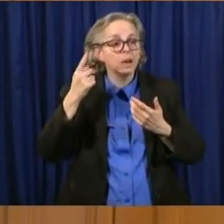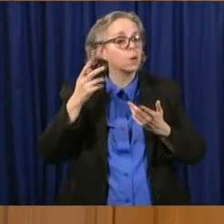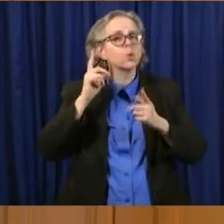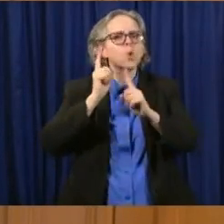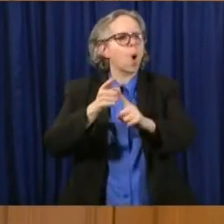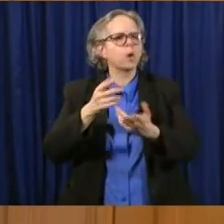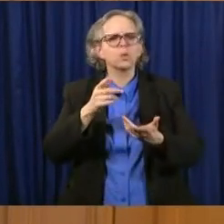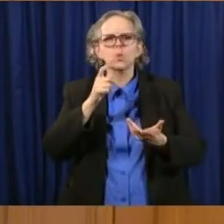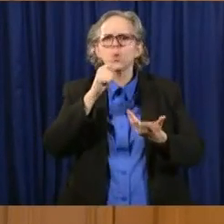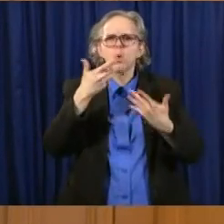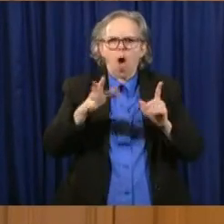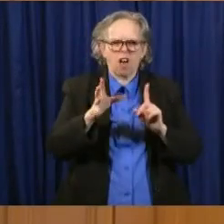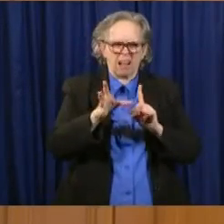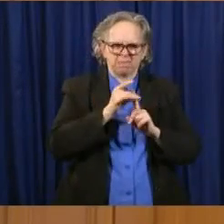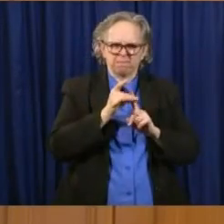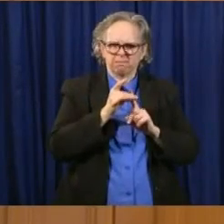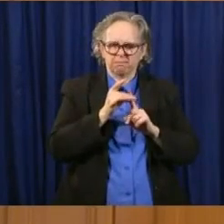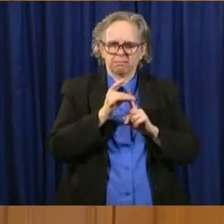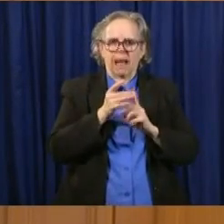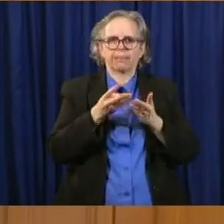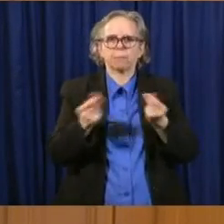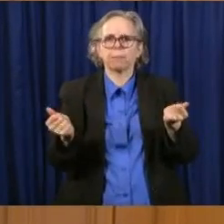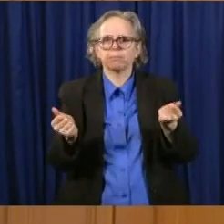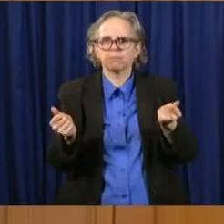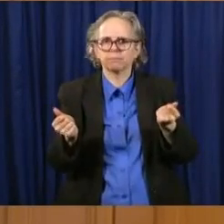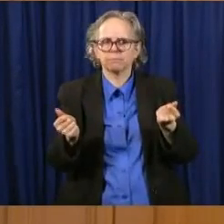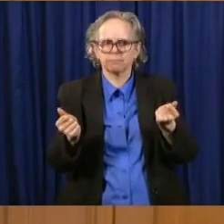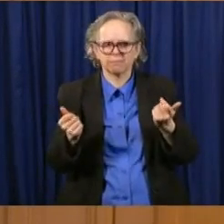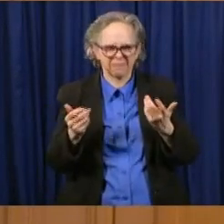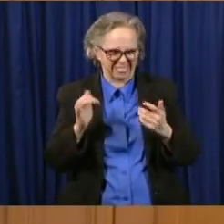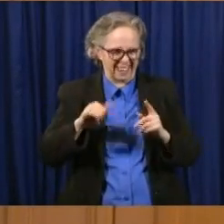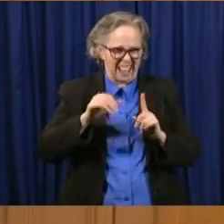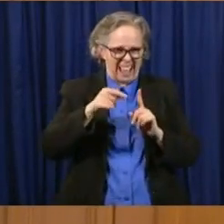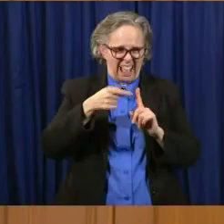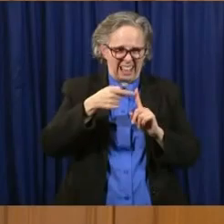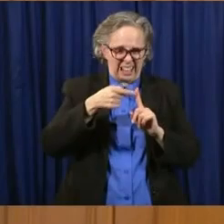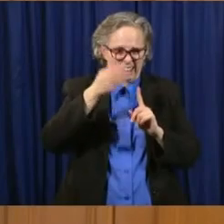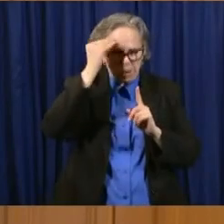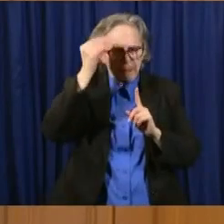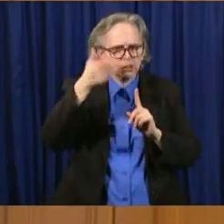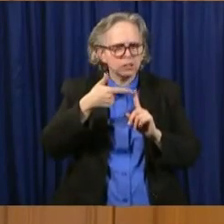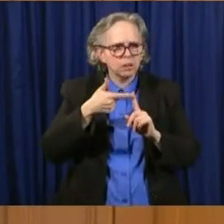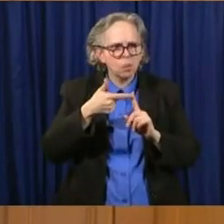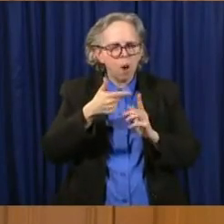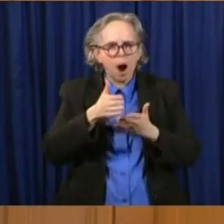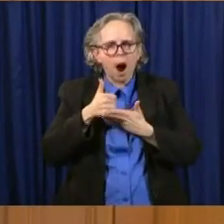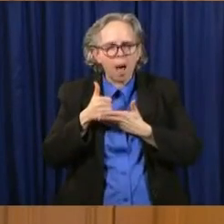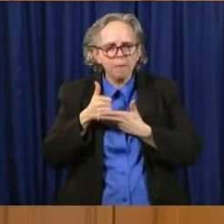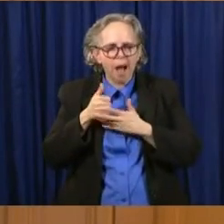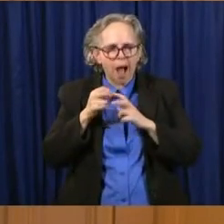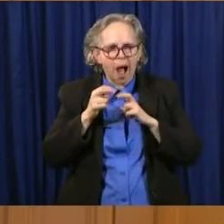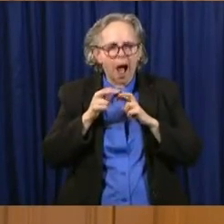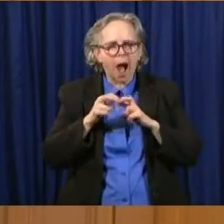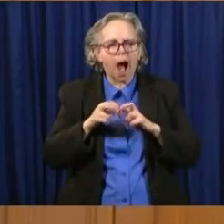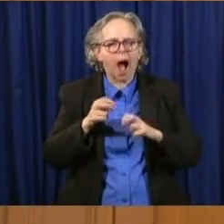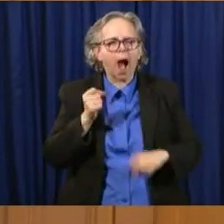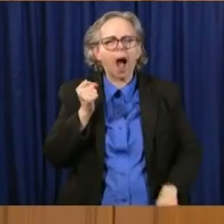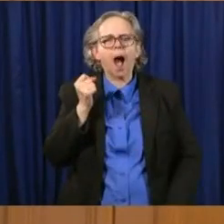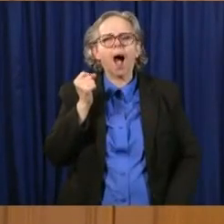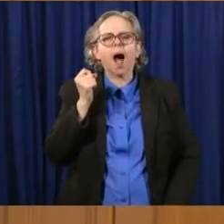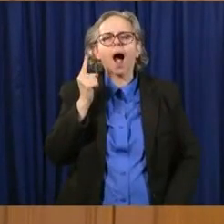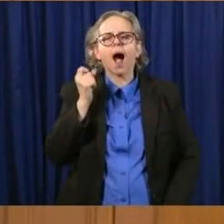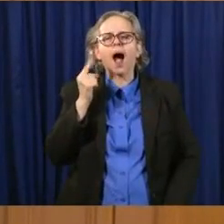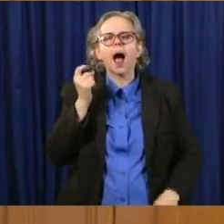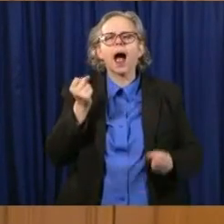And so, getting that kind of data will give us a first look and do, you know, we've known that up to 40 to 70